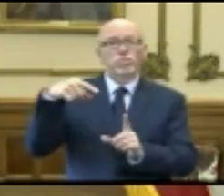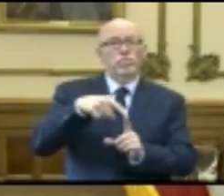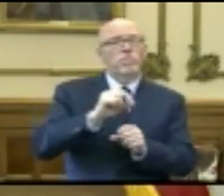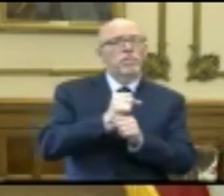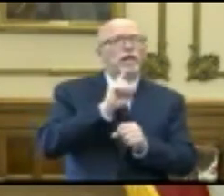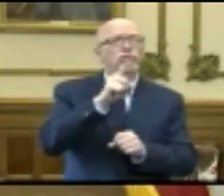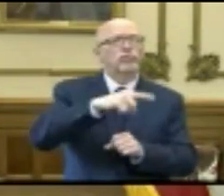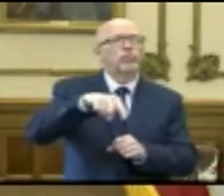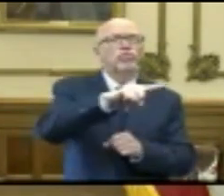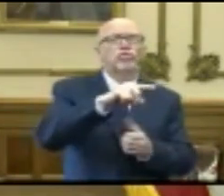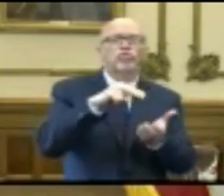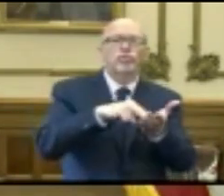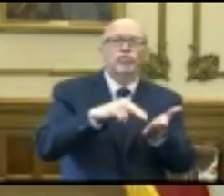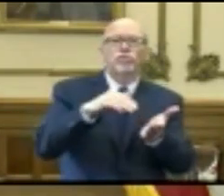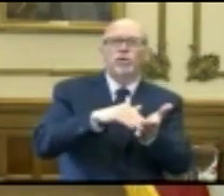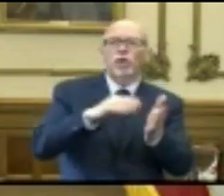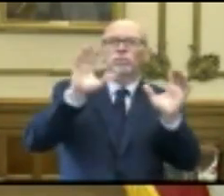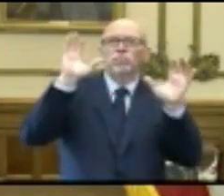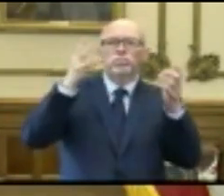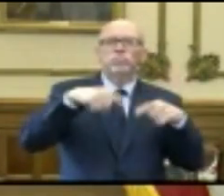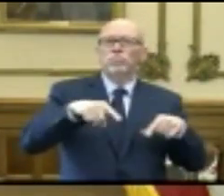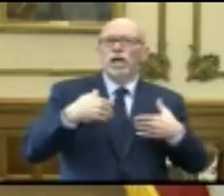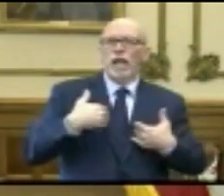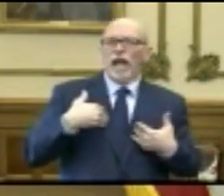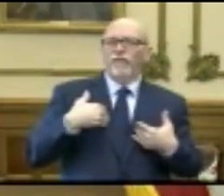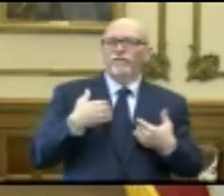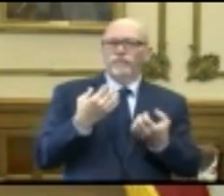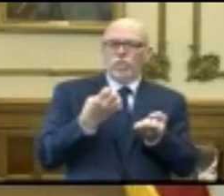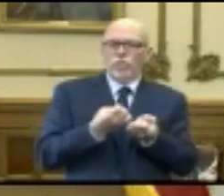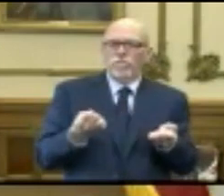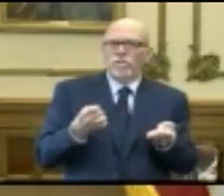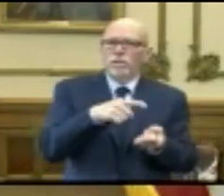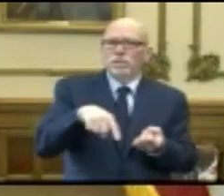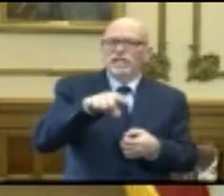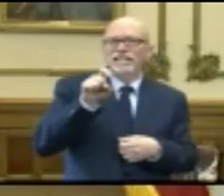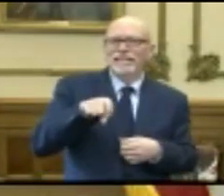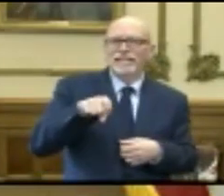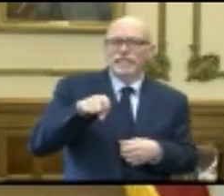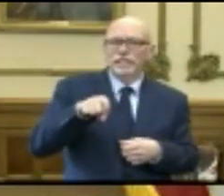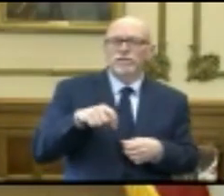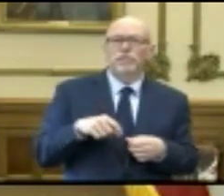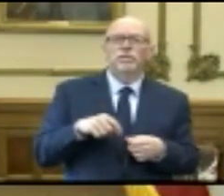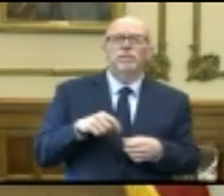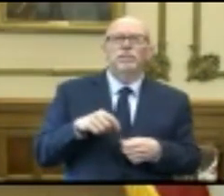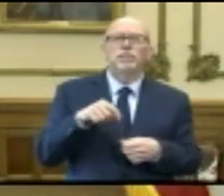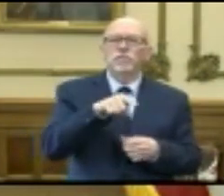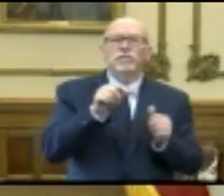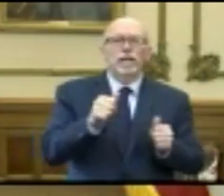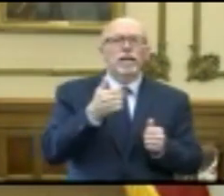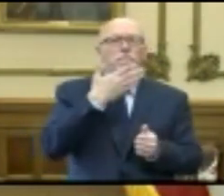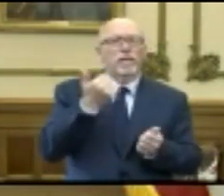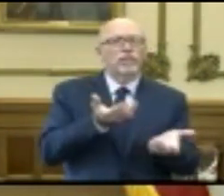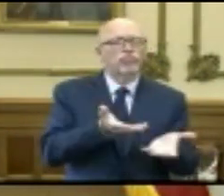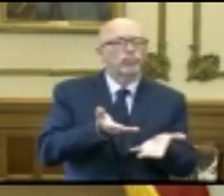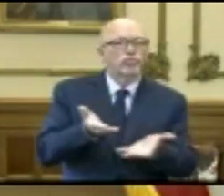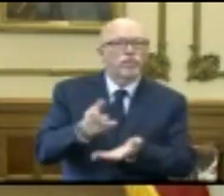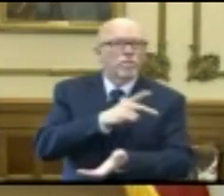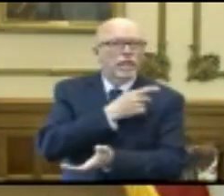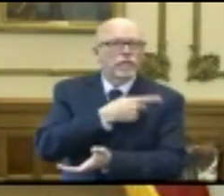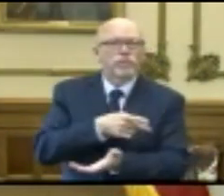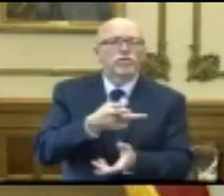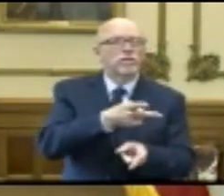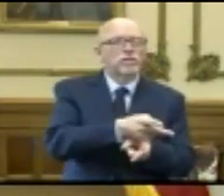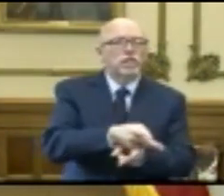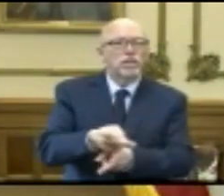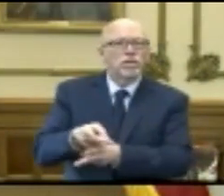that our health care providers have access to the sorts of resources they need to better serve patients, to take care